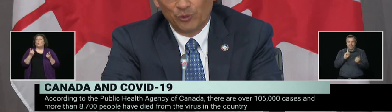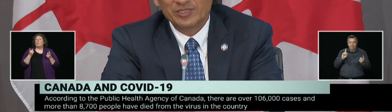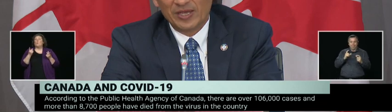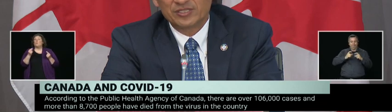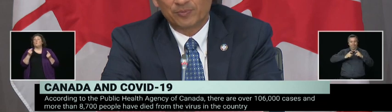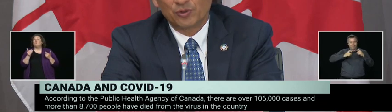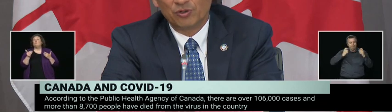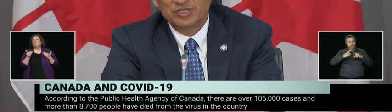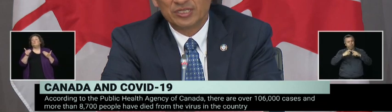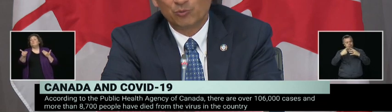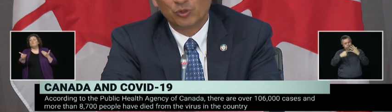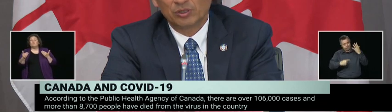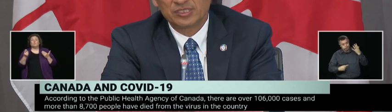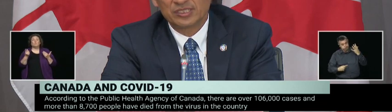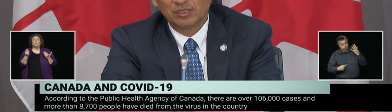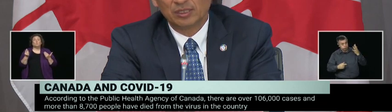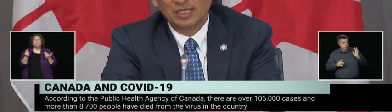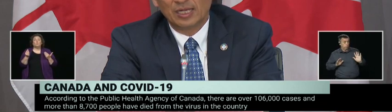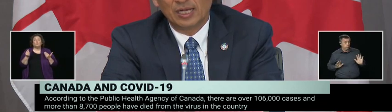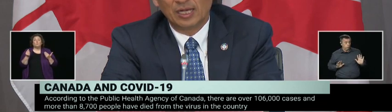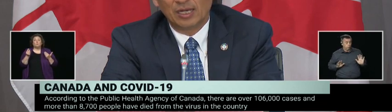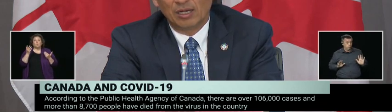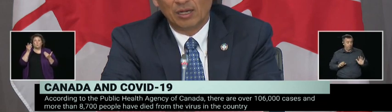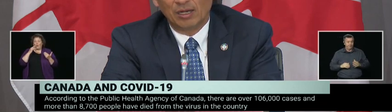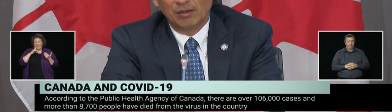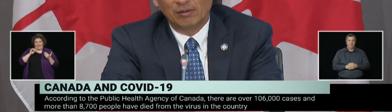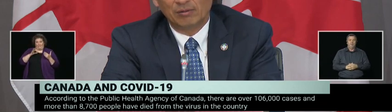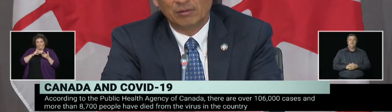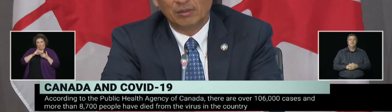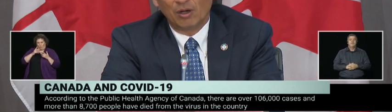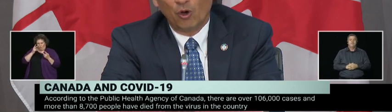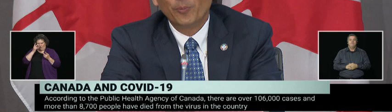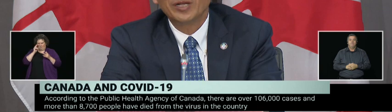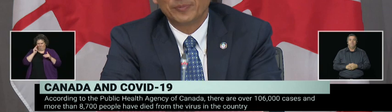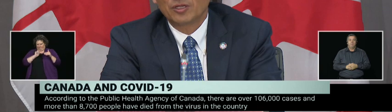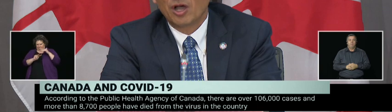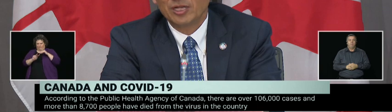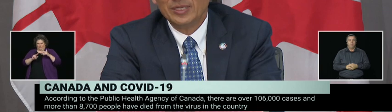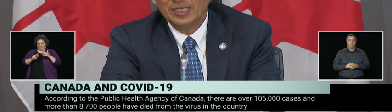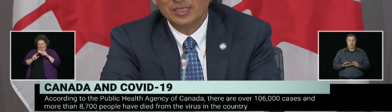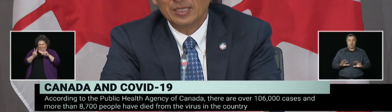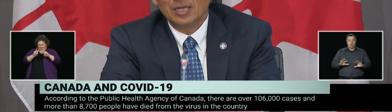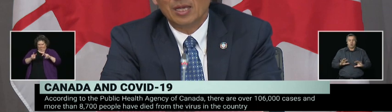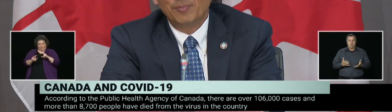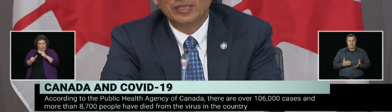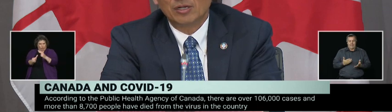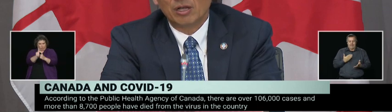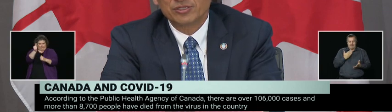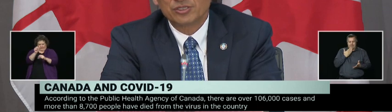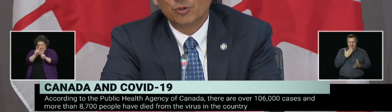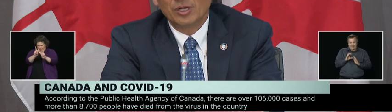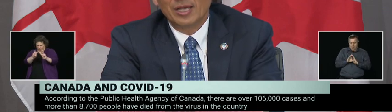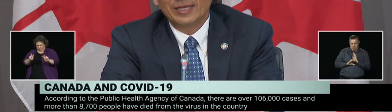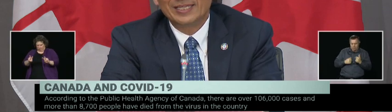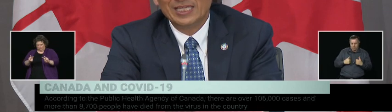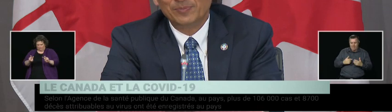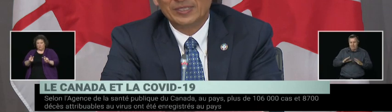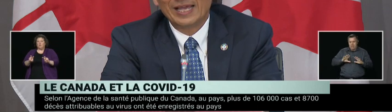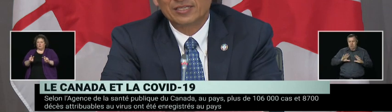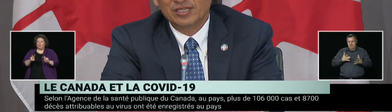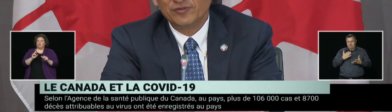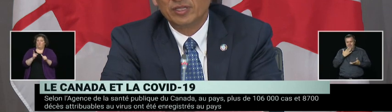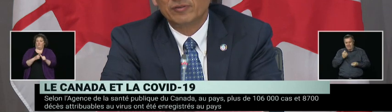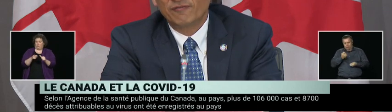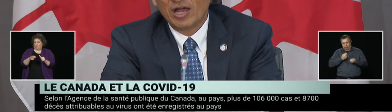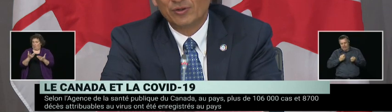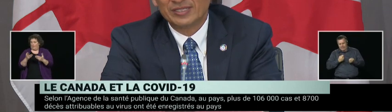with a risk-based approach that will still open up the economy, but then also keep